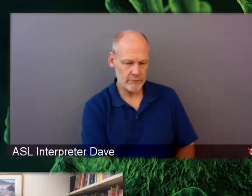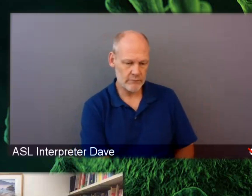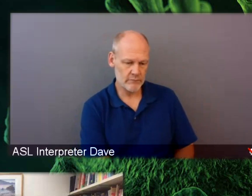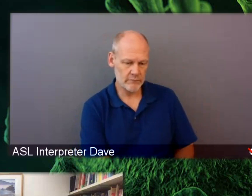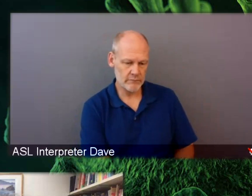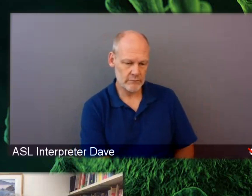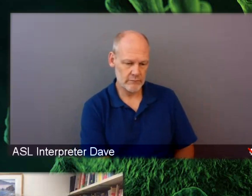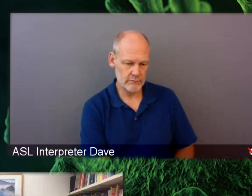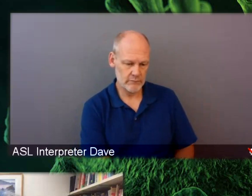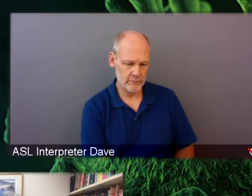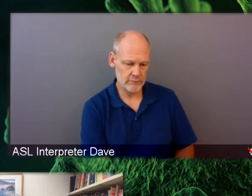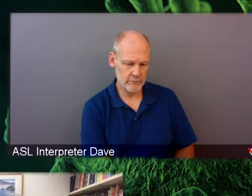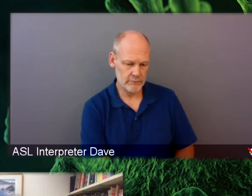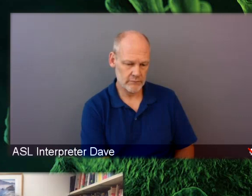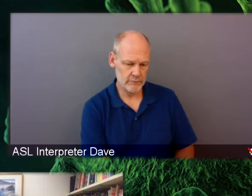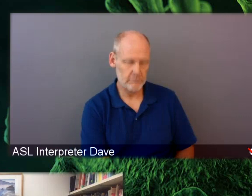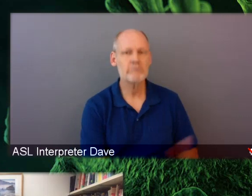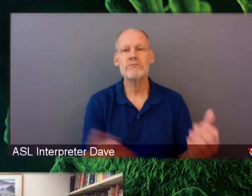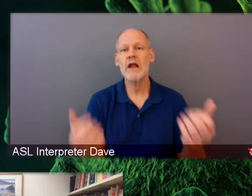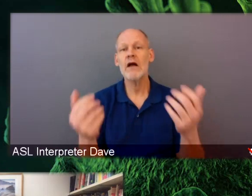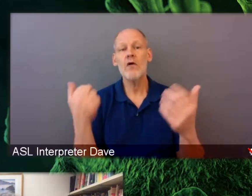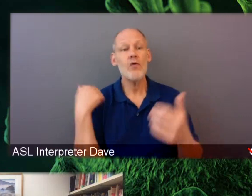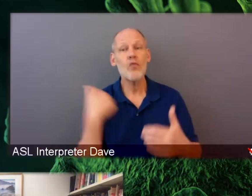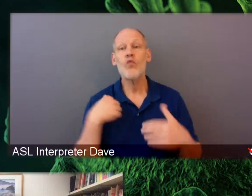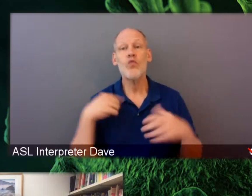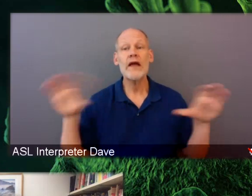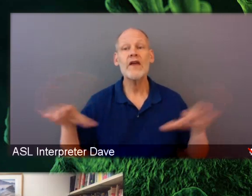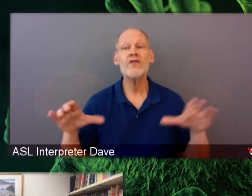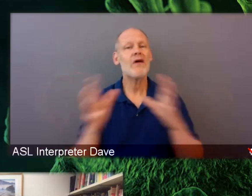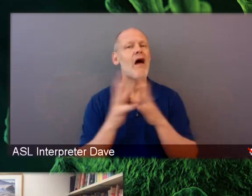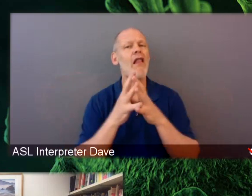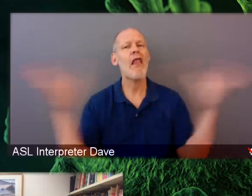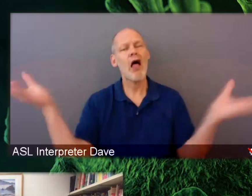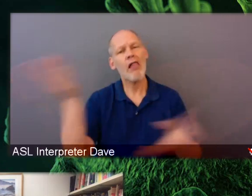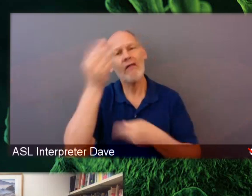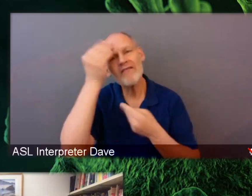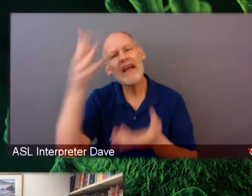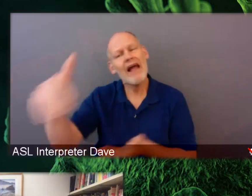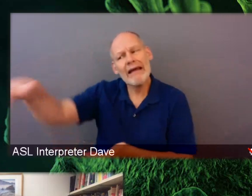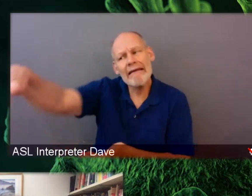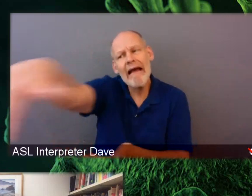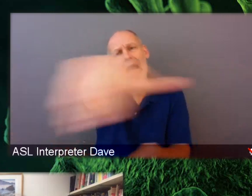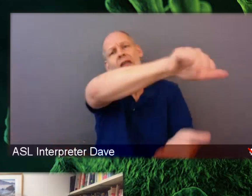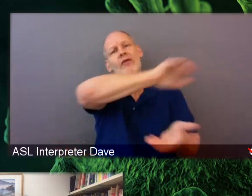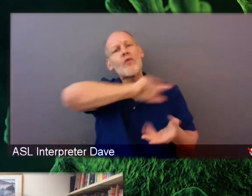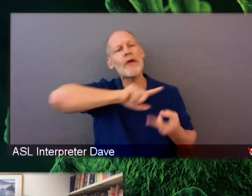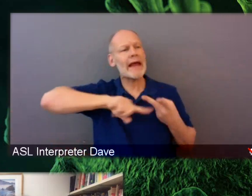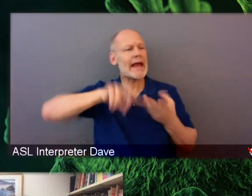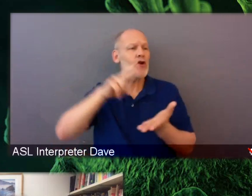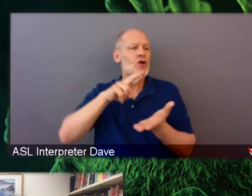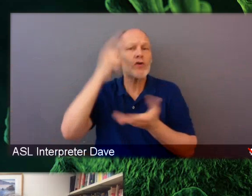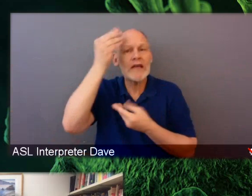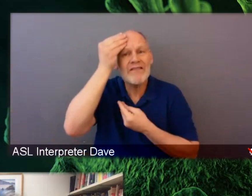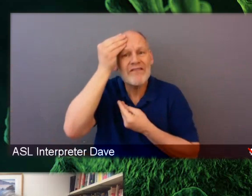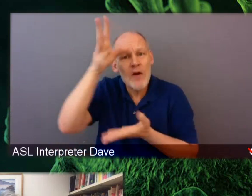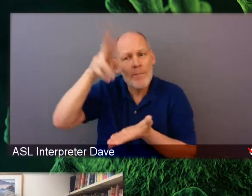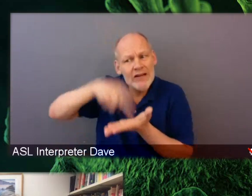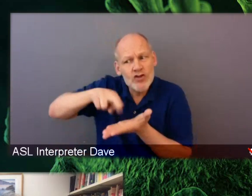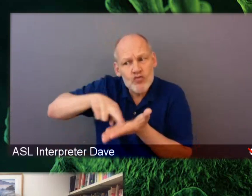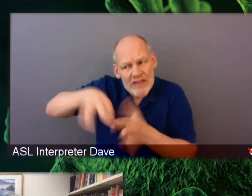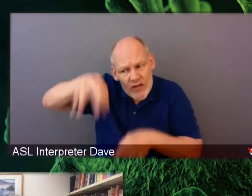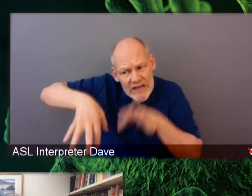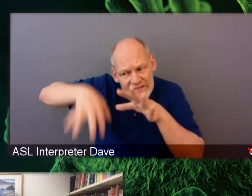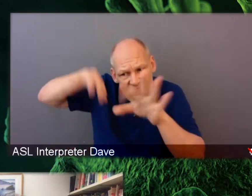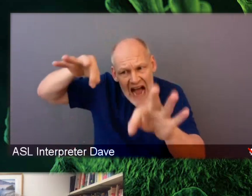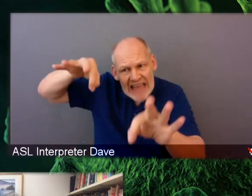analysis and gathering outcomes data. We have a lot of federal grants that we're, you know, collecting information from. But a lot of it, too,